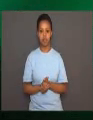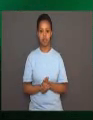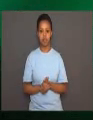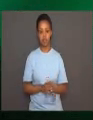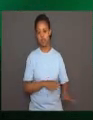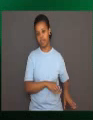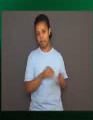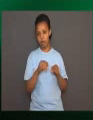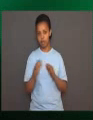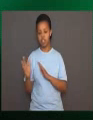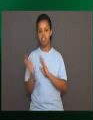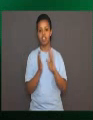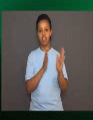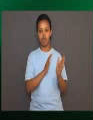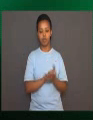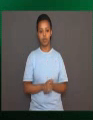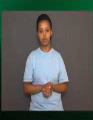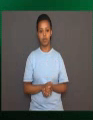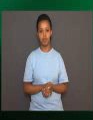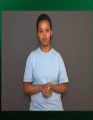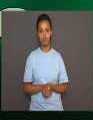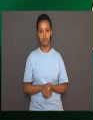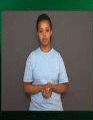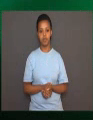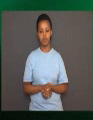Students, let's get ready.